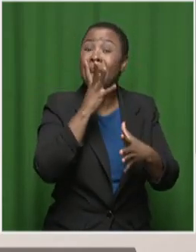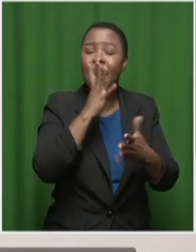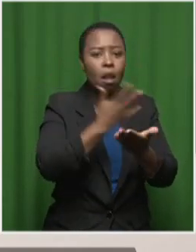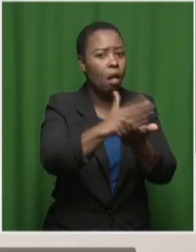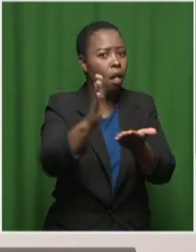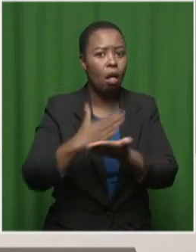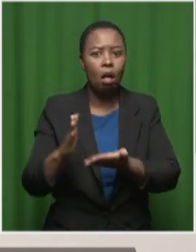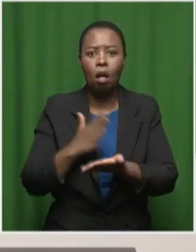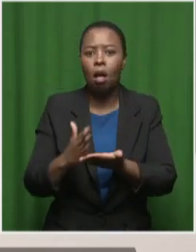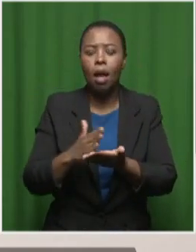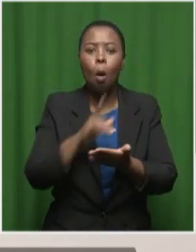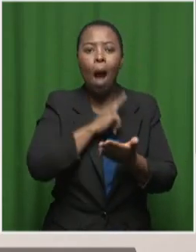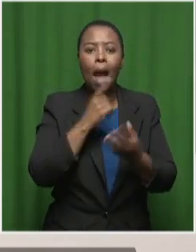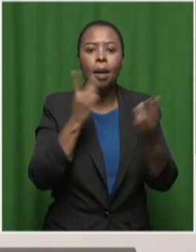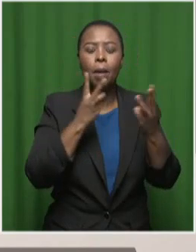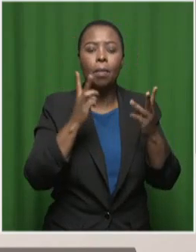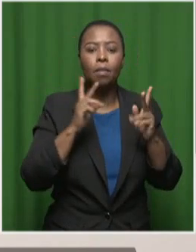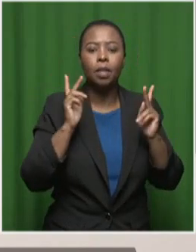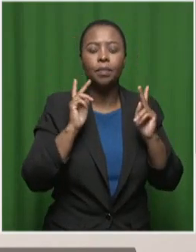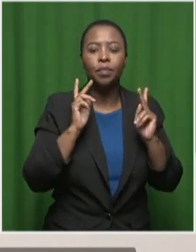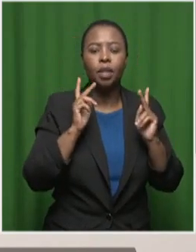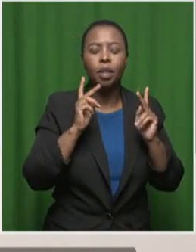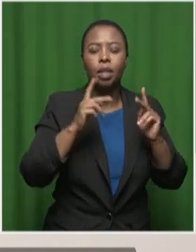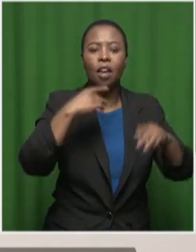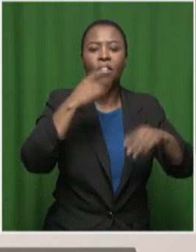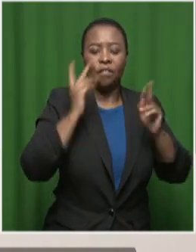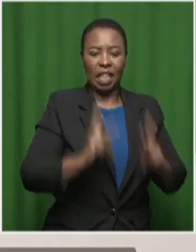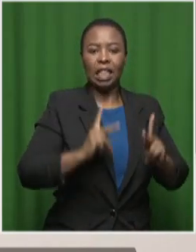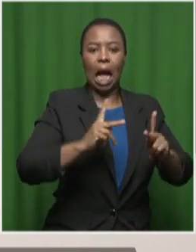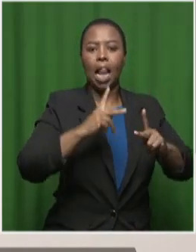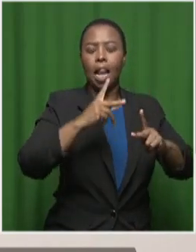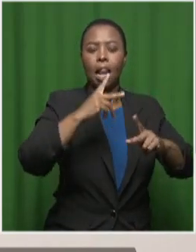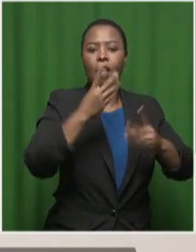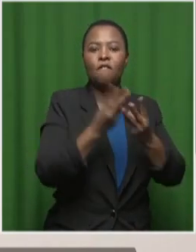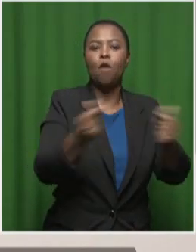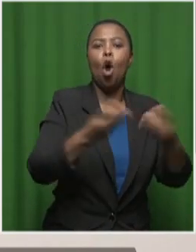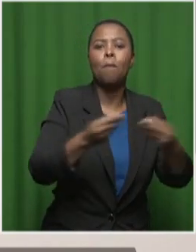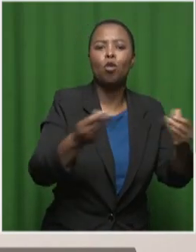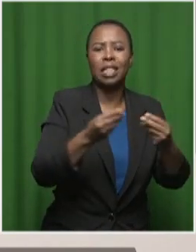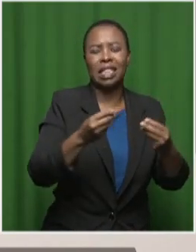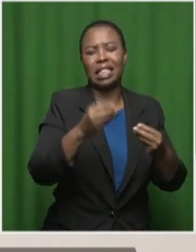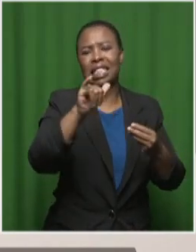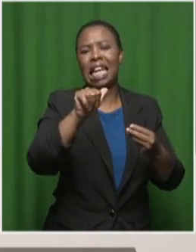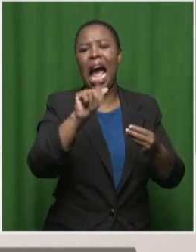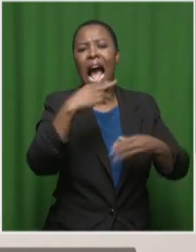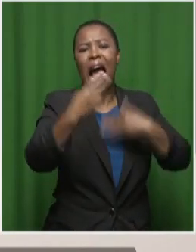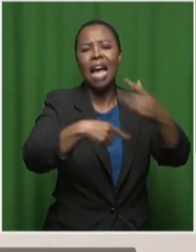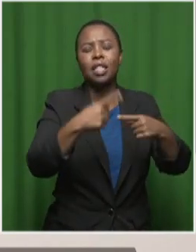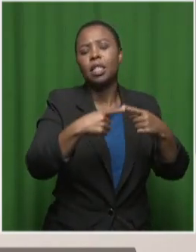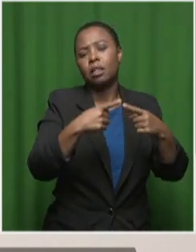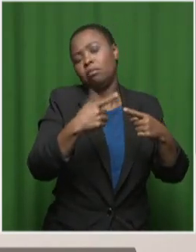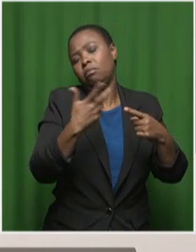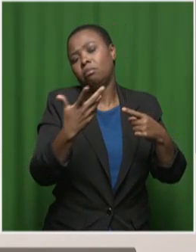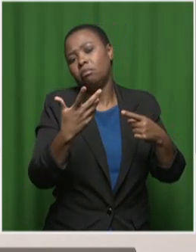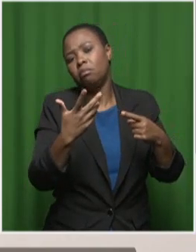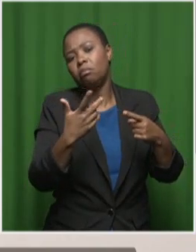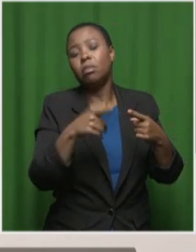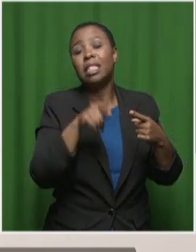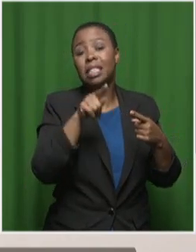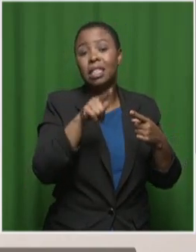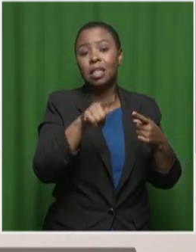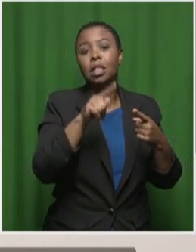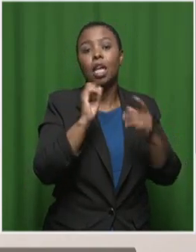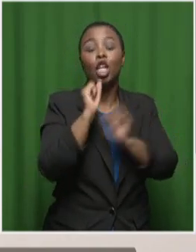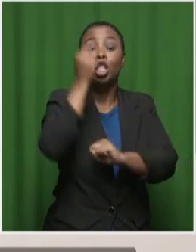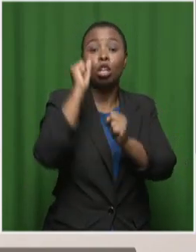physically spinning fabrics and yarn. It brought in the spinning jenny, which introduced the industrial